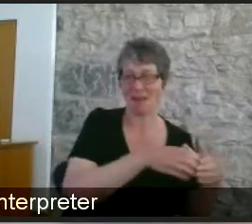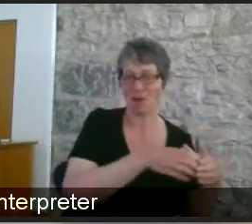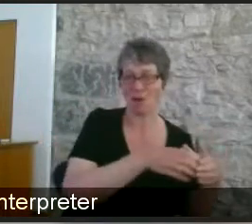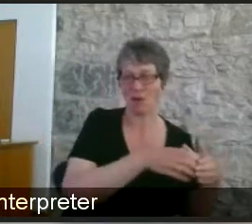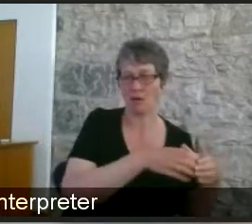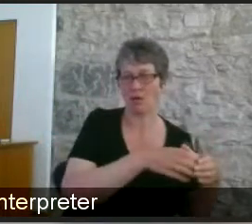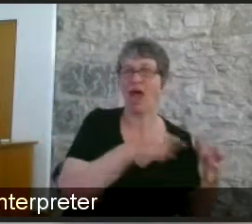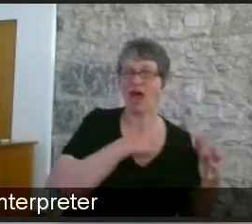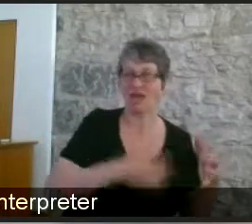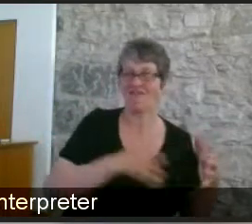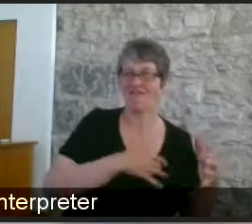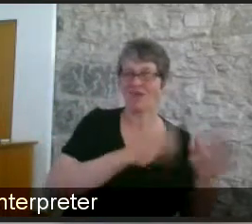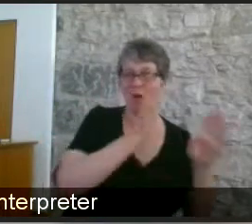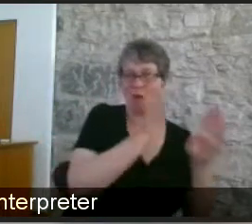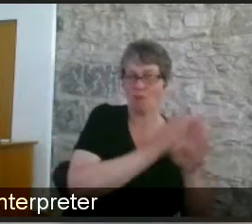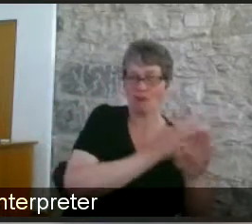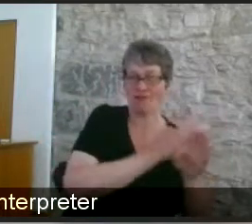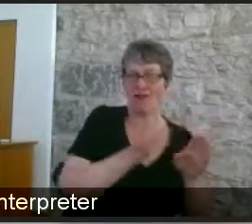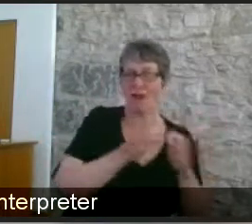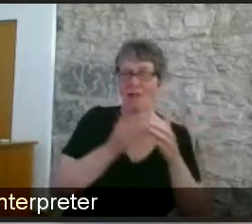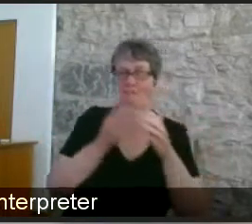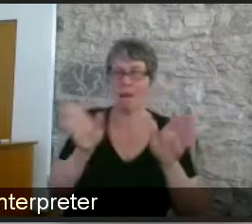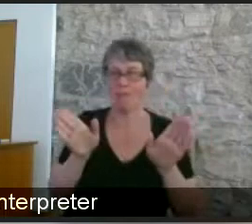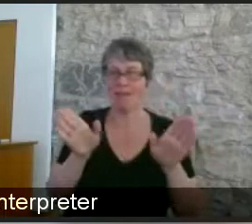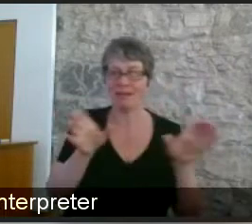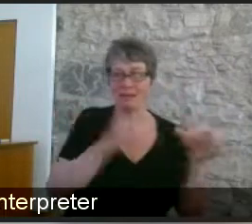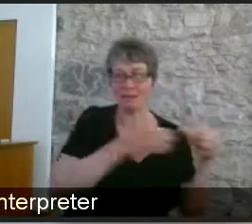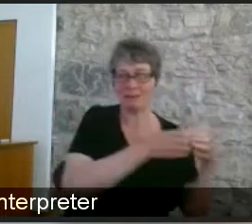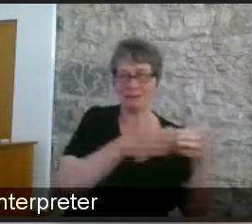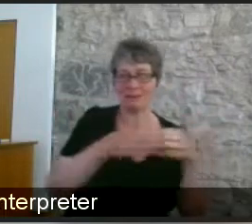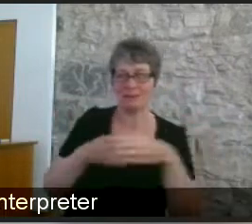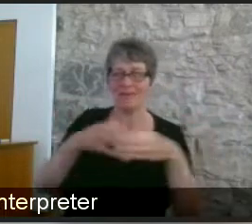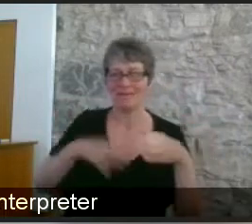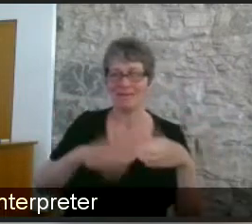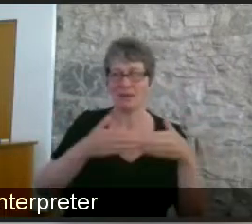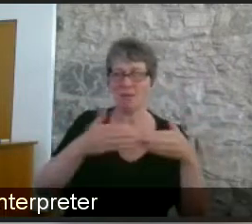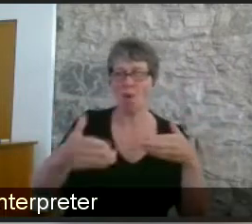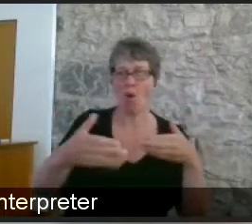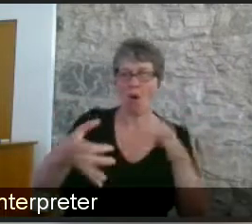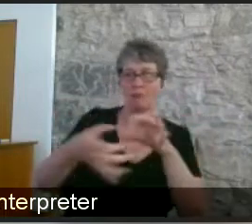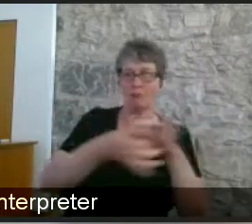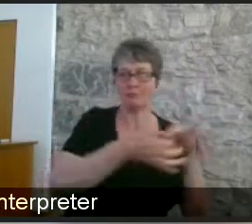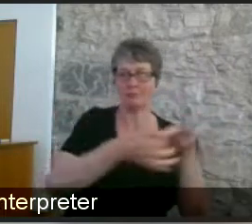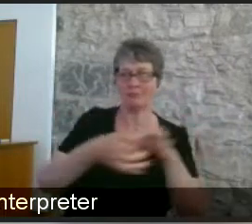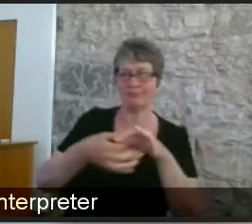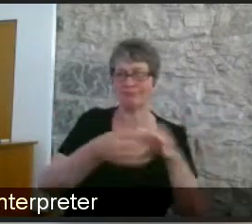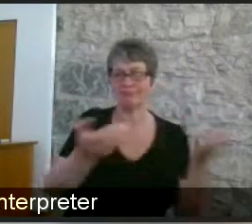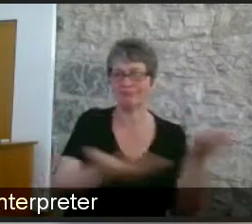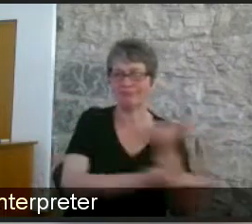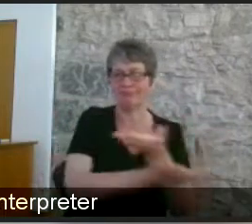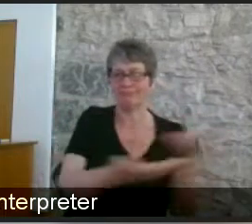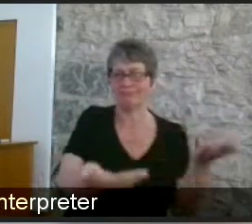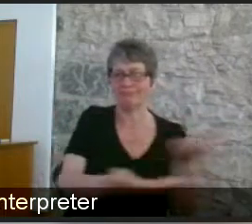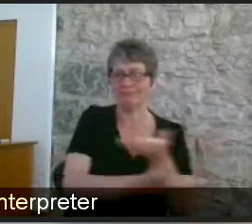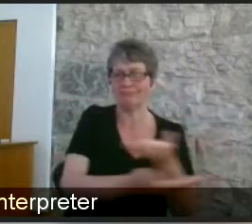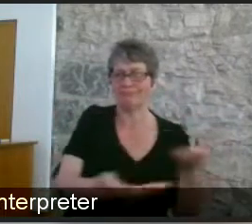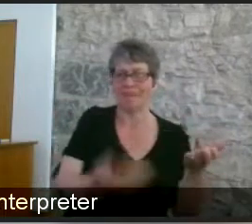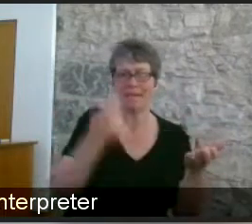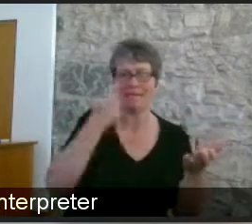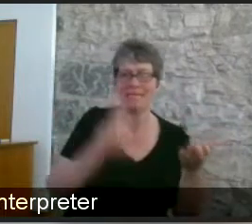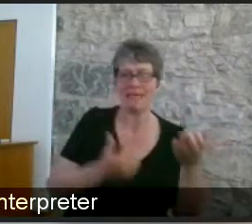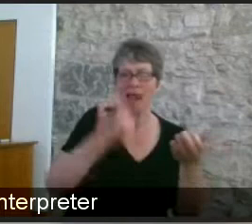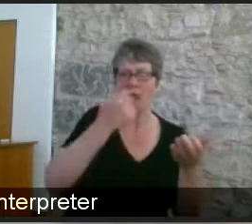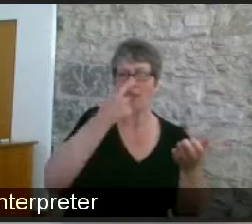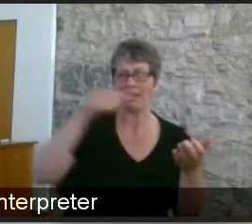more um and trying to figure out how to kind of you know make sure that the private sector is supportive and also perhaps you know